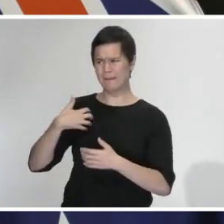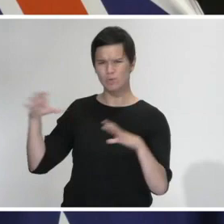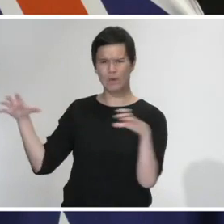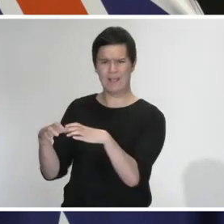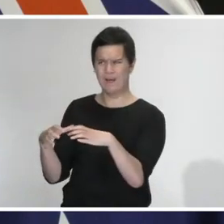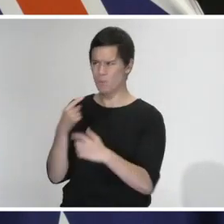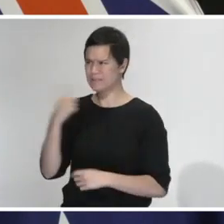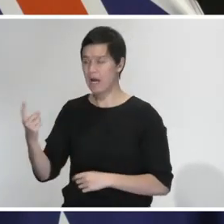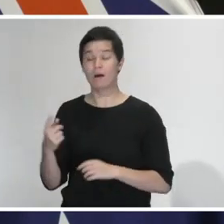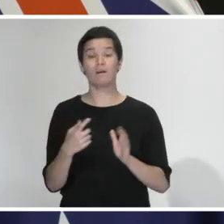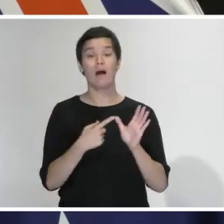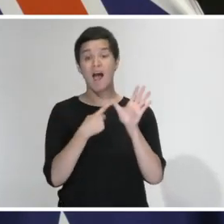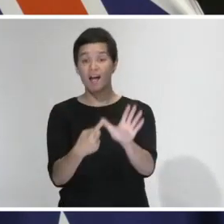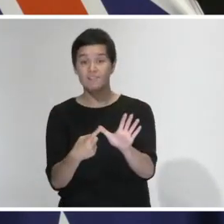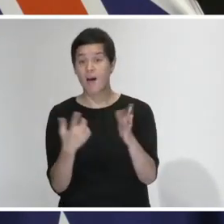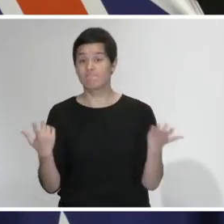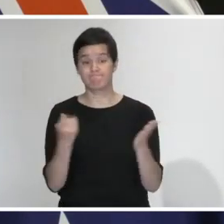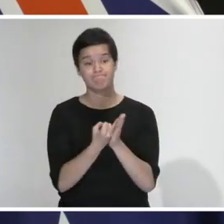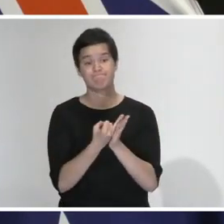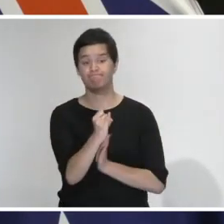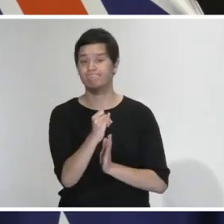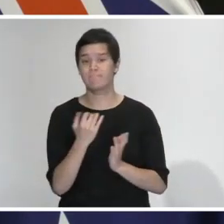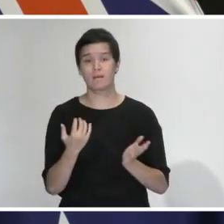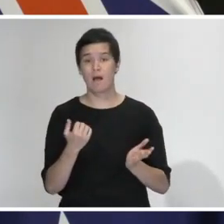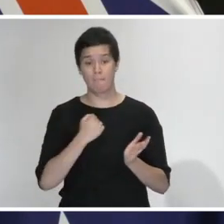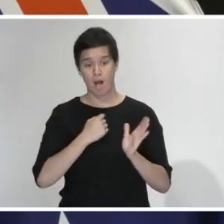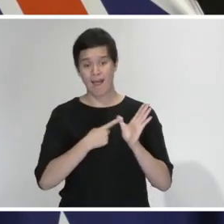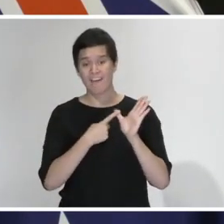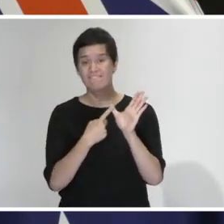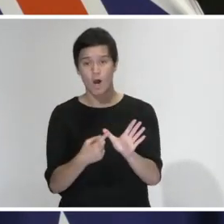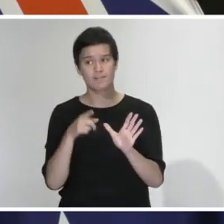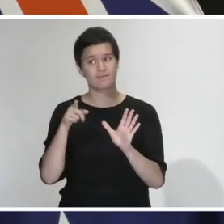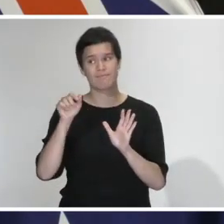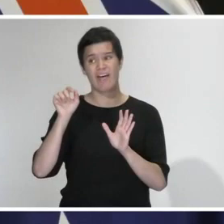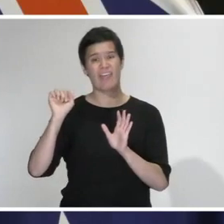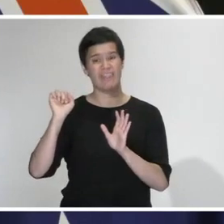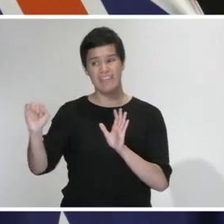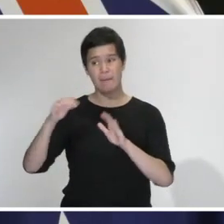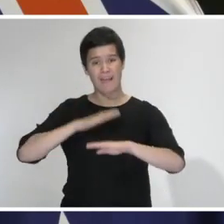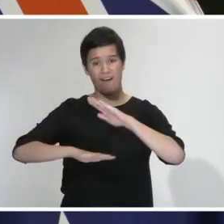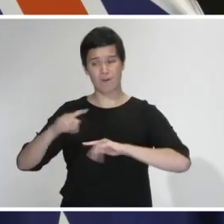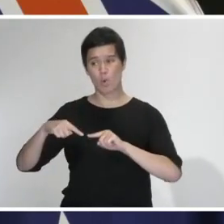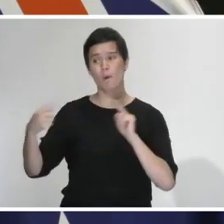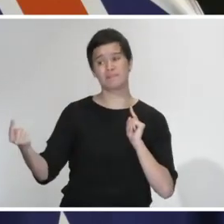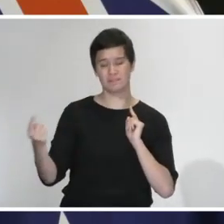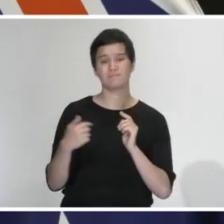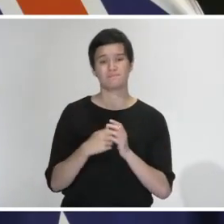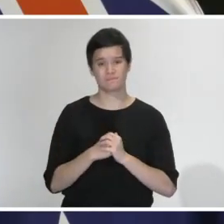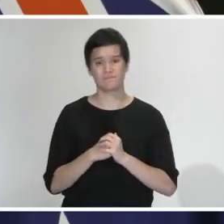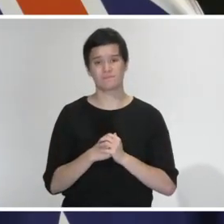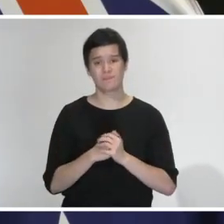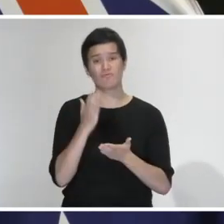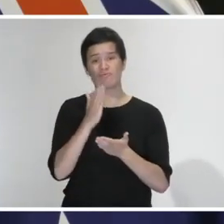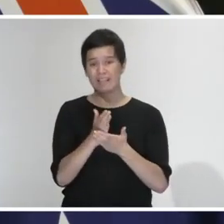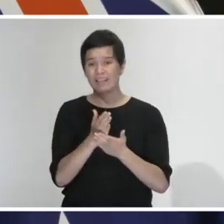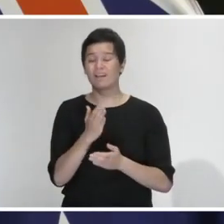that we're giving. And you know, I would just say to those who are those in positions like that, that we are relying on